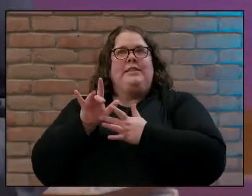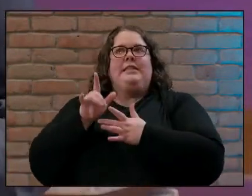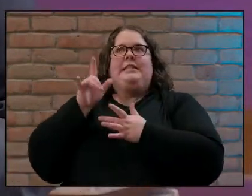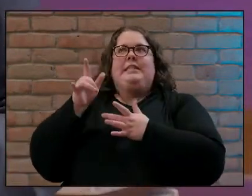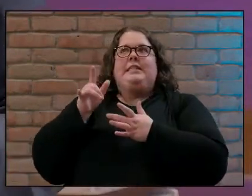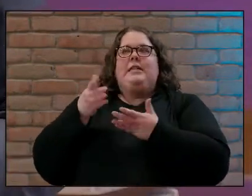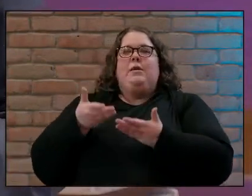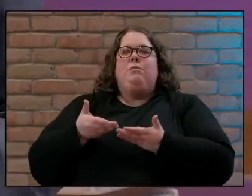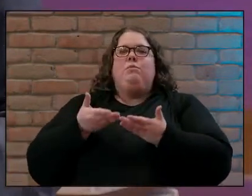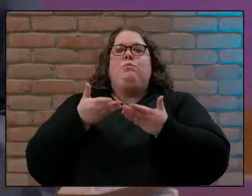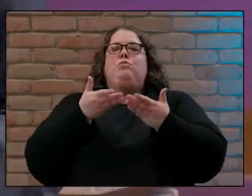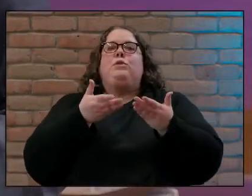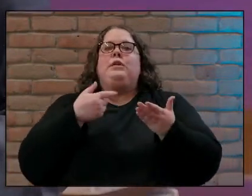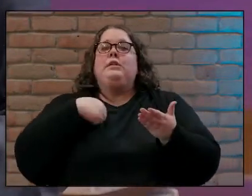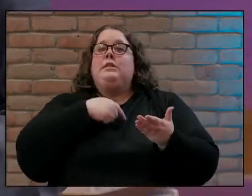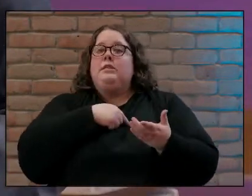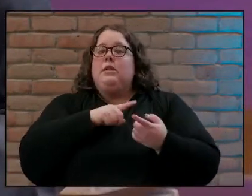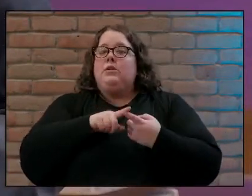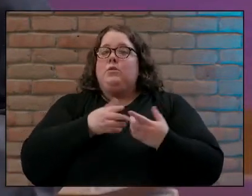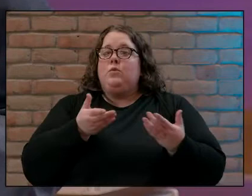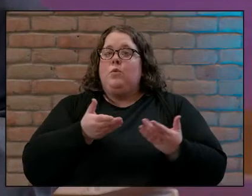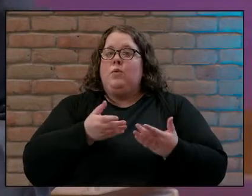restore our souls